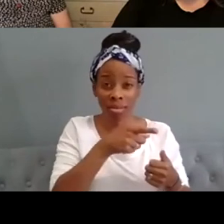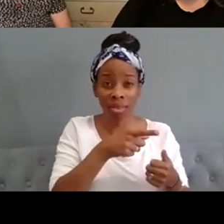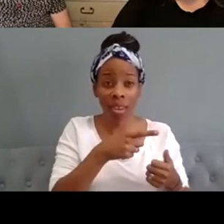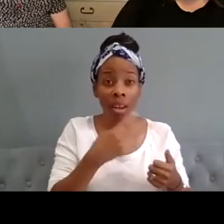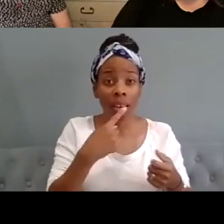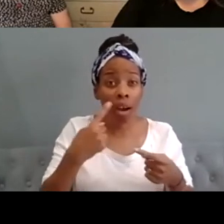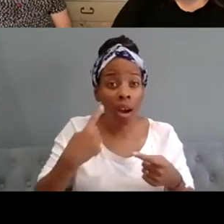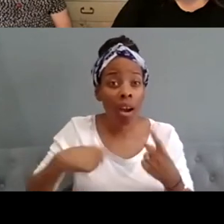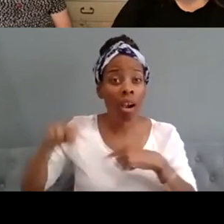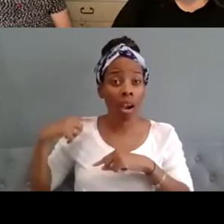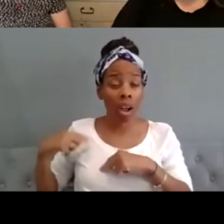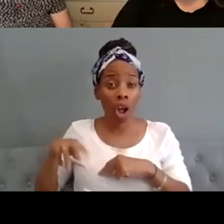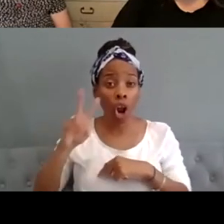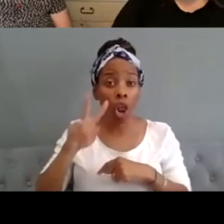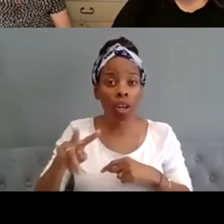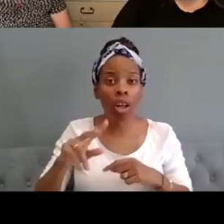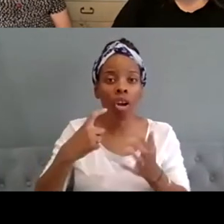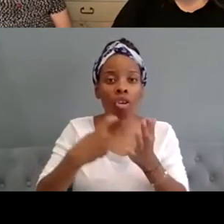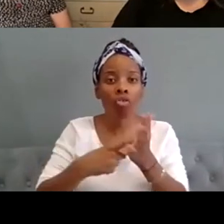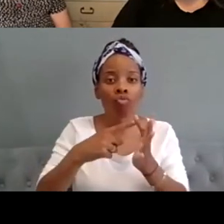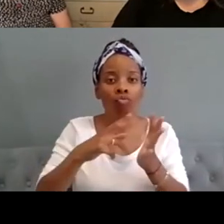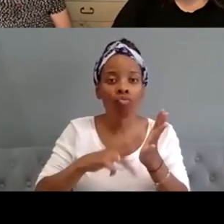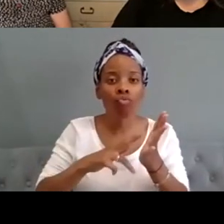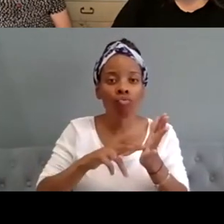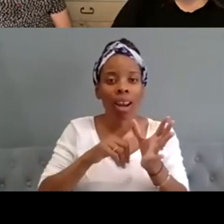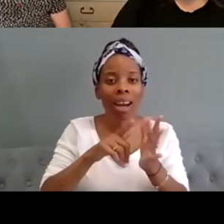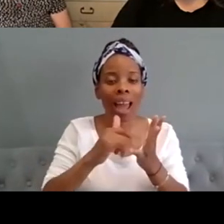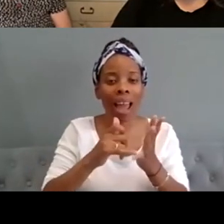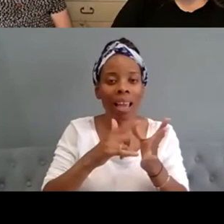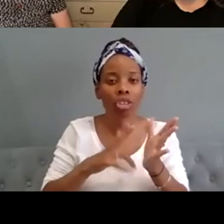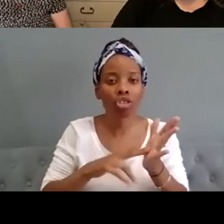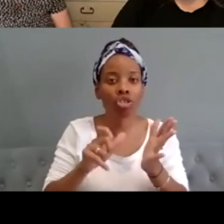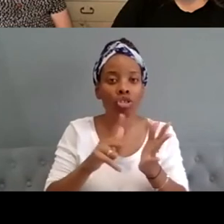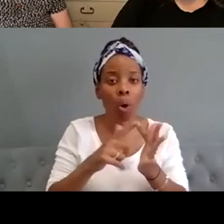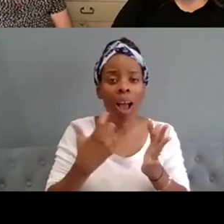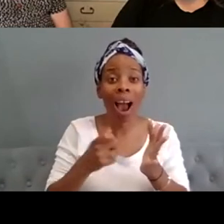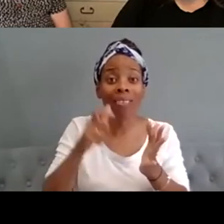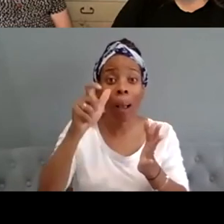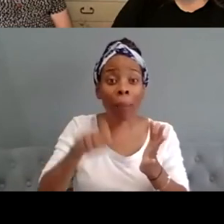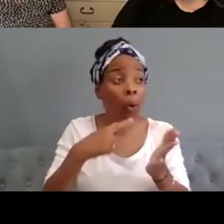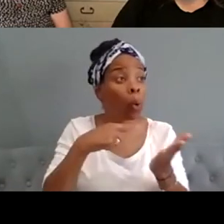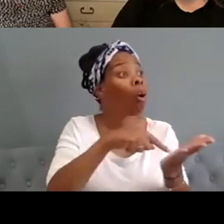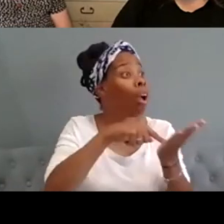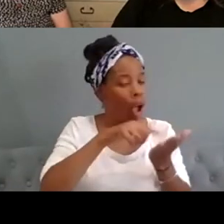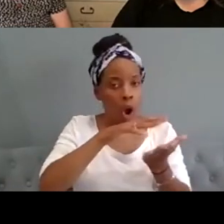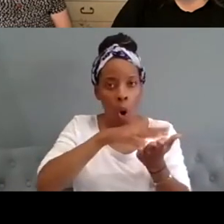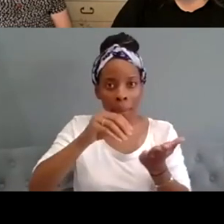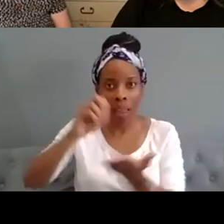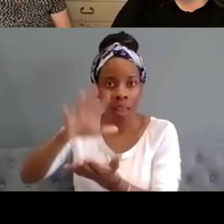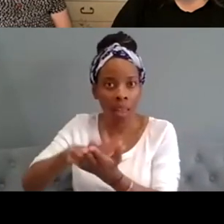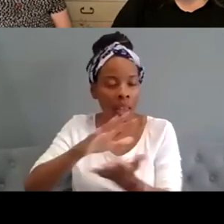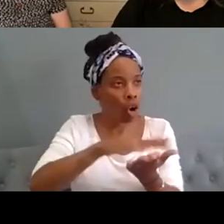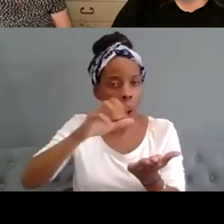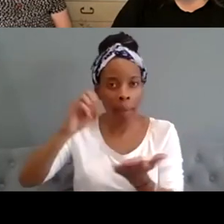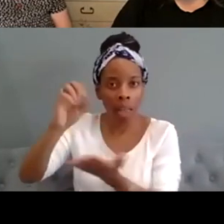renaissance and you know um you know is is it's a massive art historical lineage and the kind of support